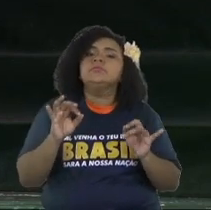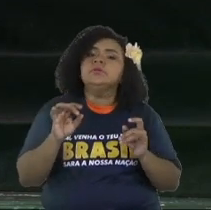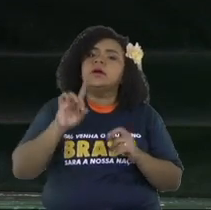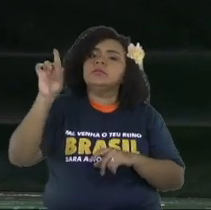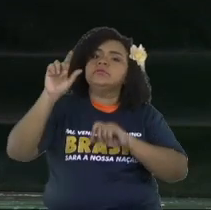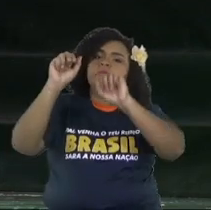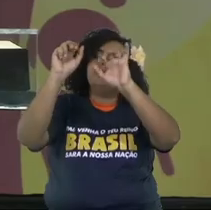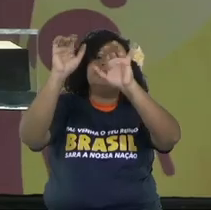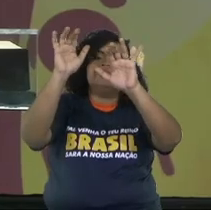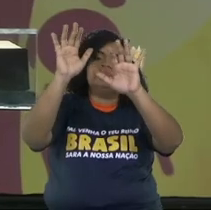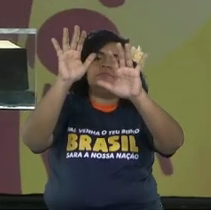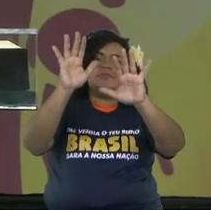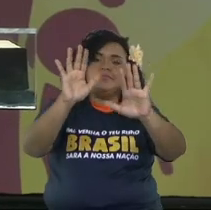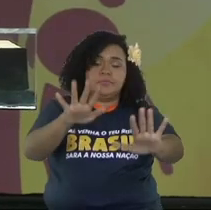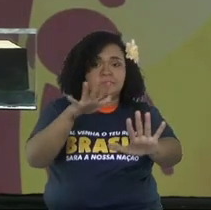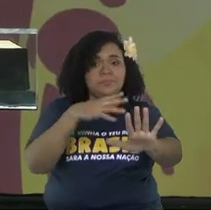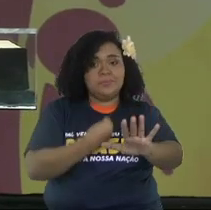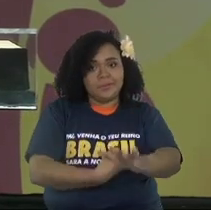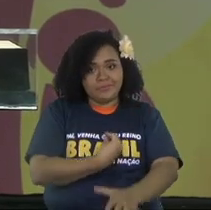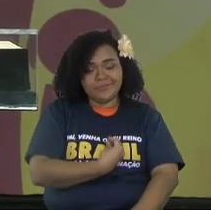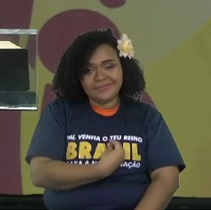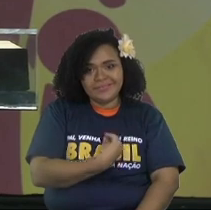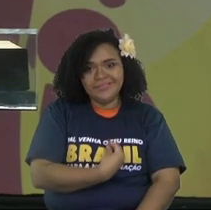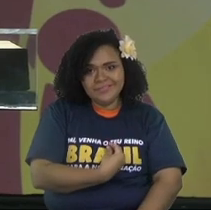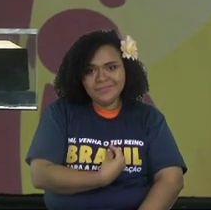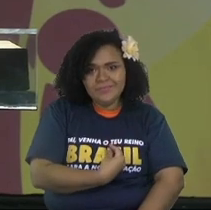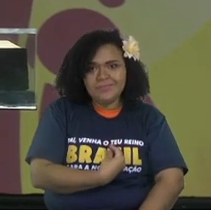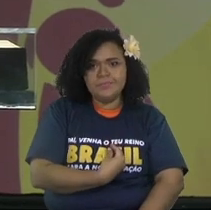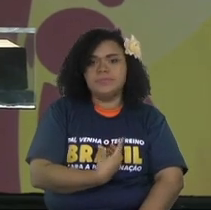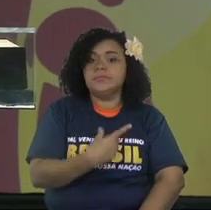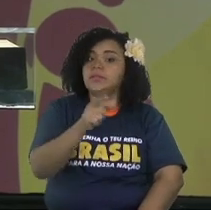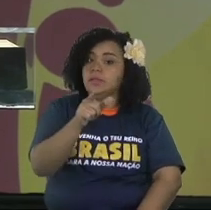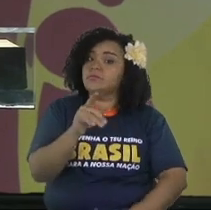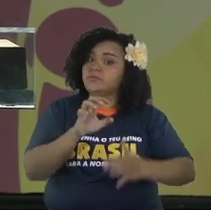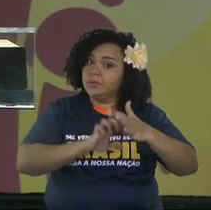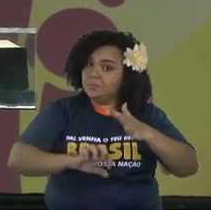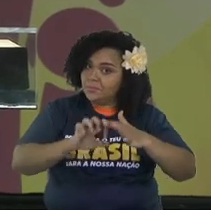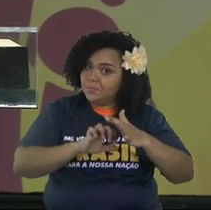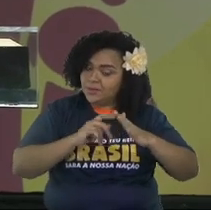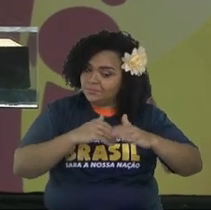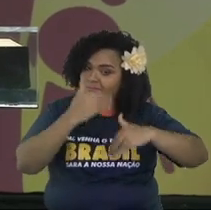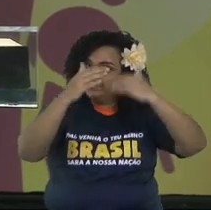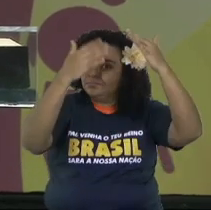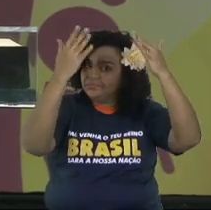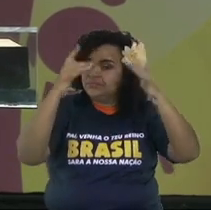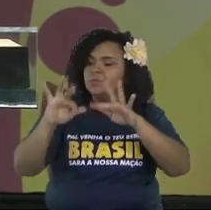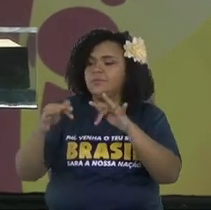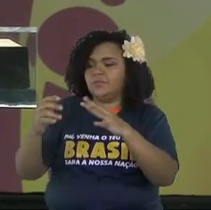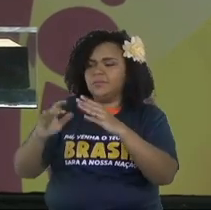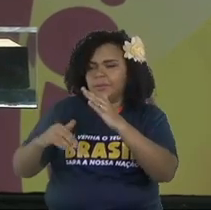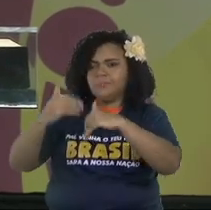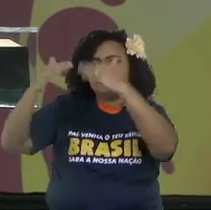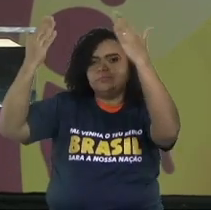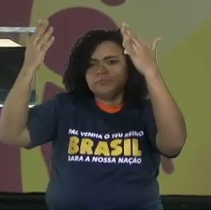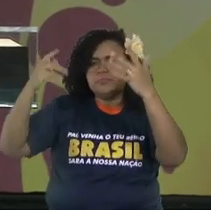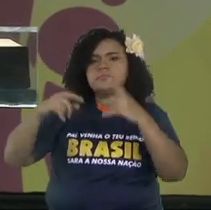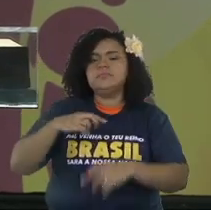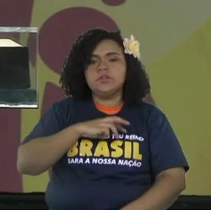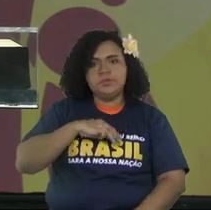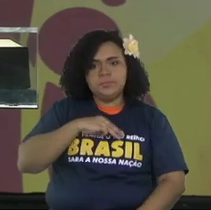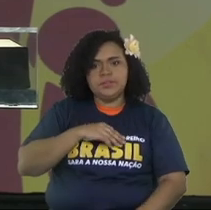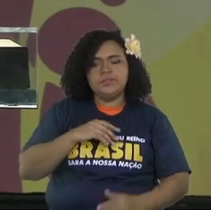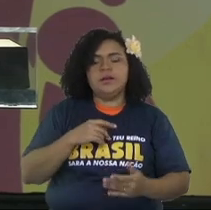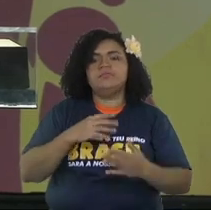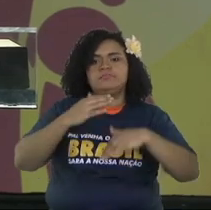and God shall bring prosperity in your life your business in your family in your